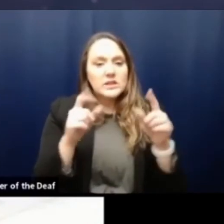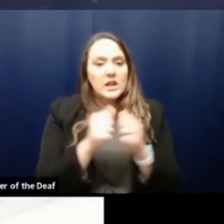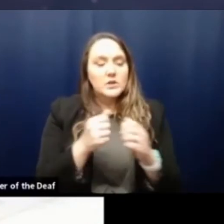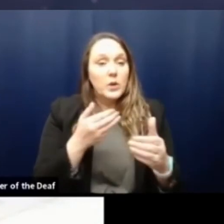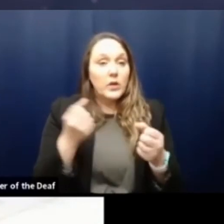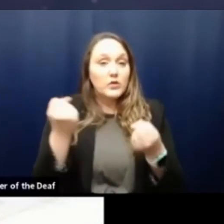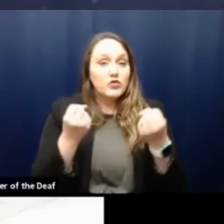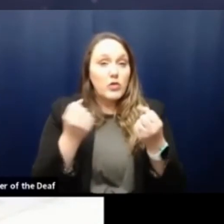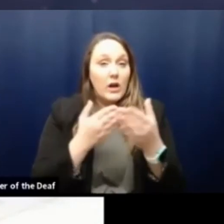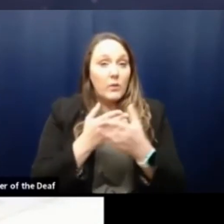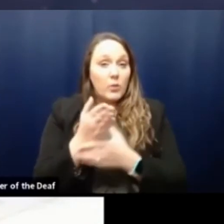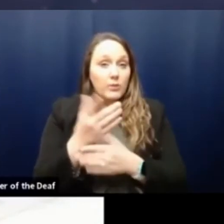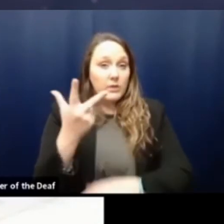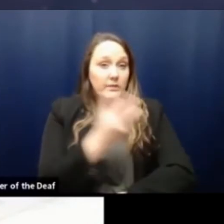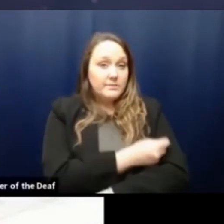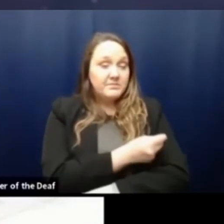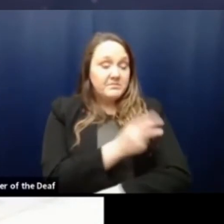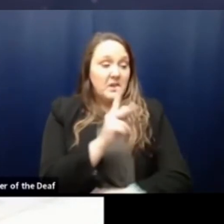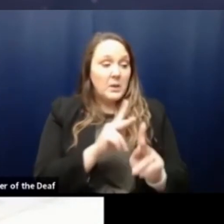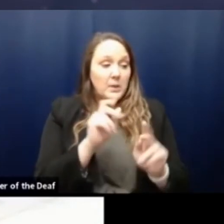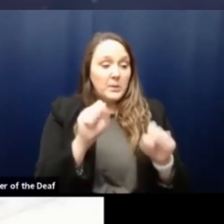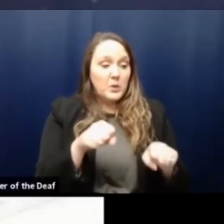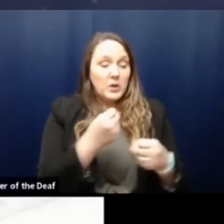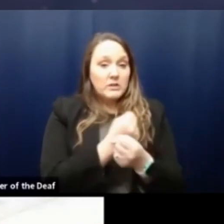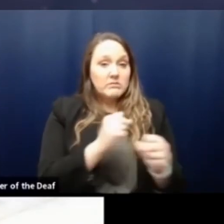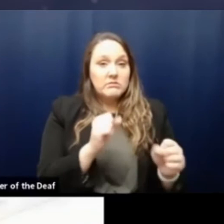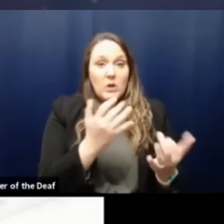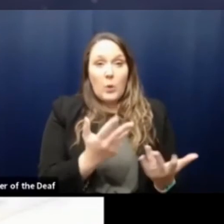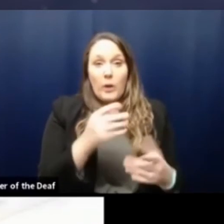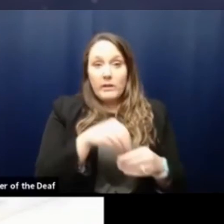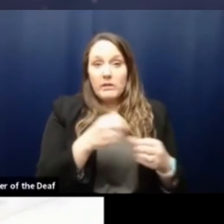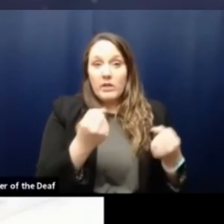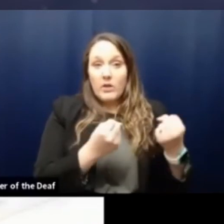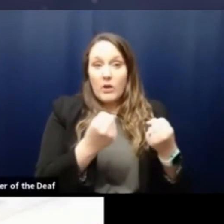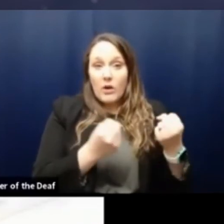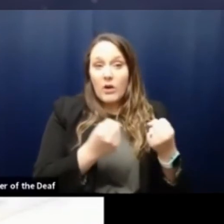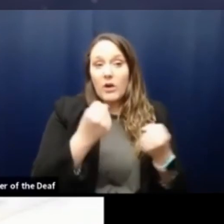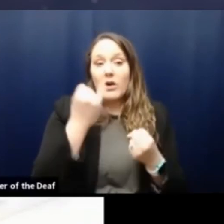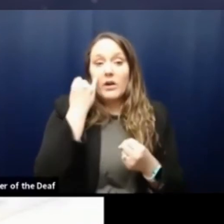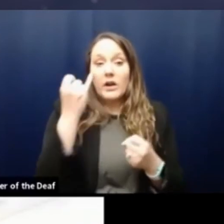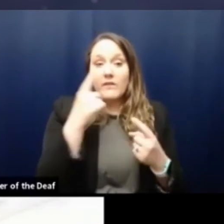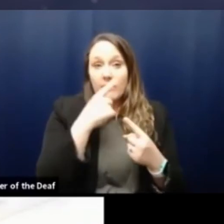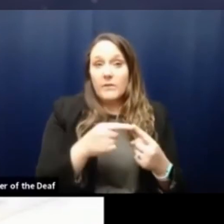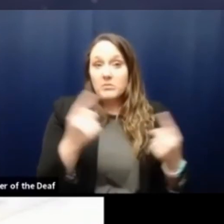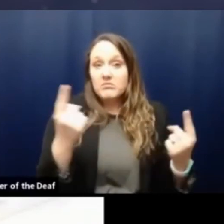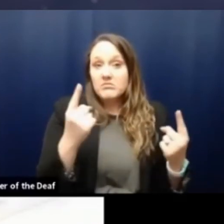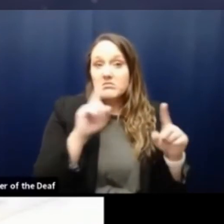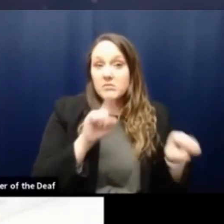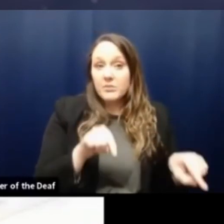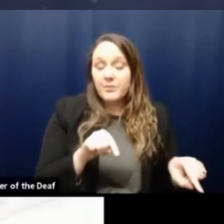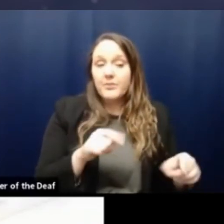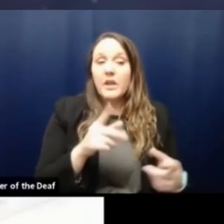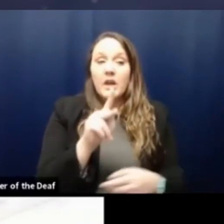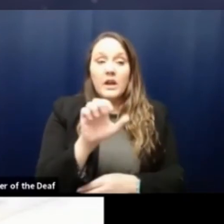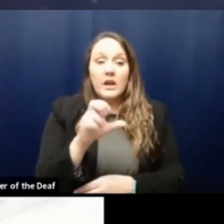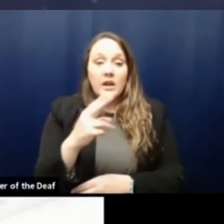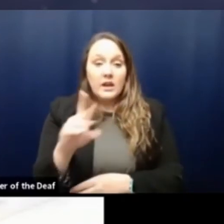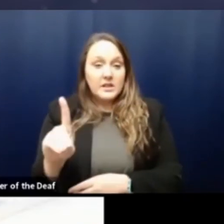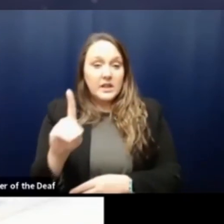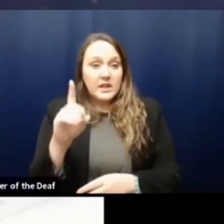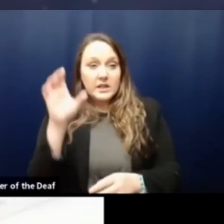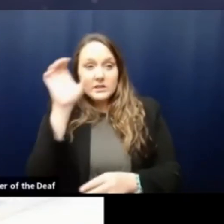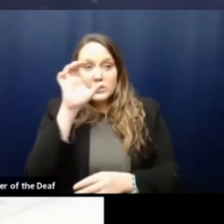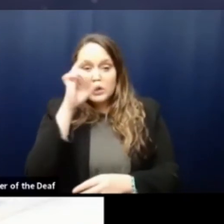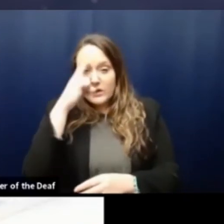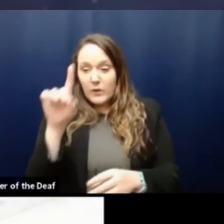vaccines and are able to have people safely wait in their cars in case of allergic reaction. Casey HD has mentioned finding a space big enough as a